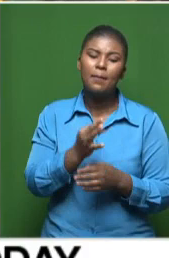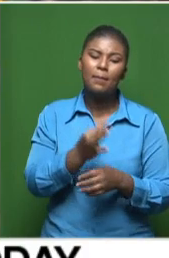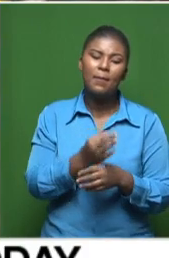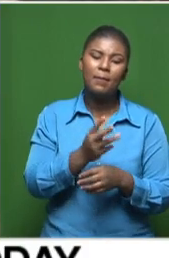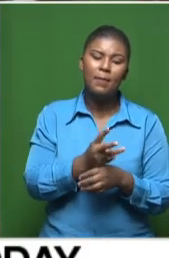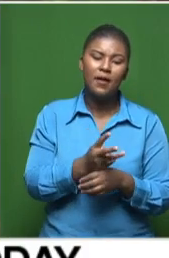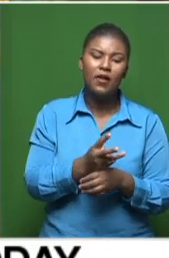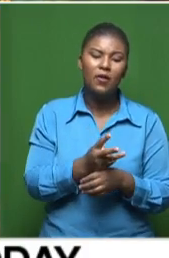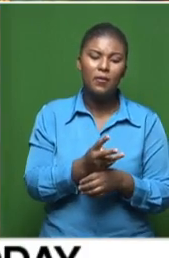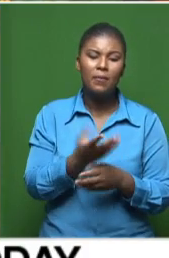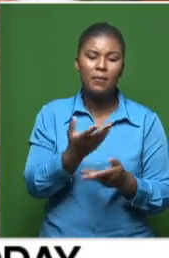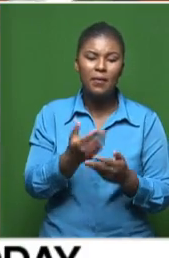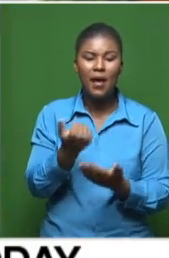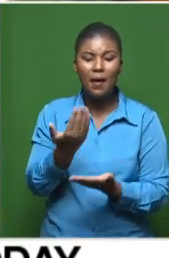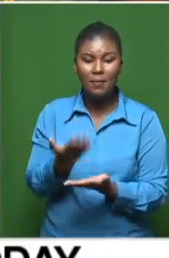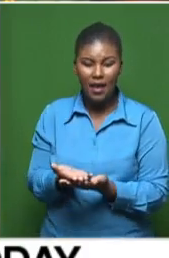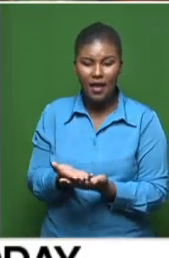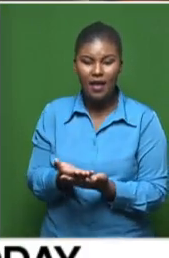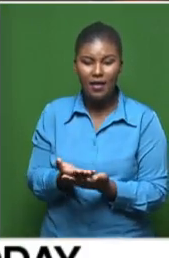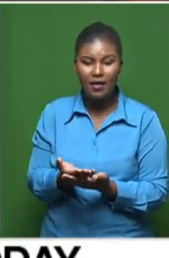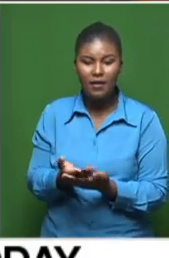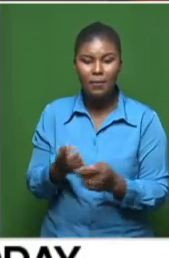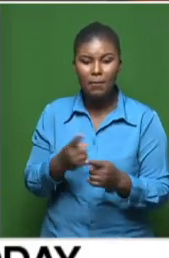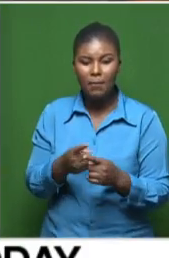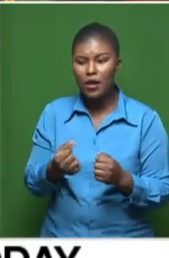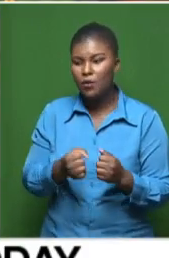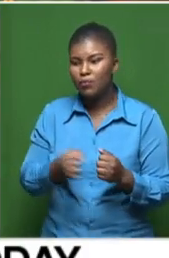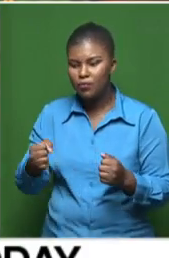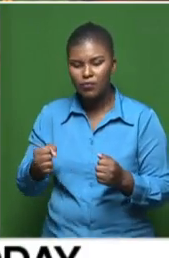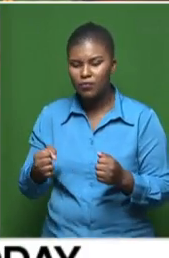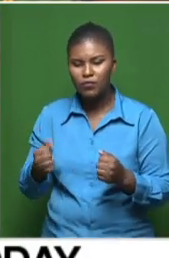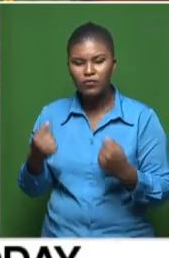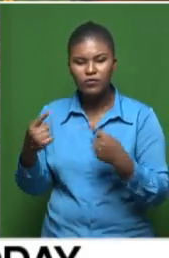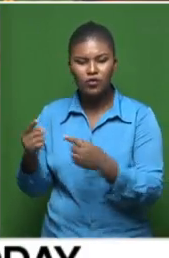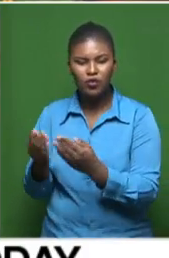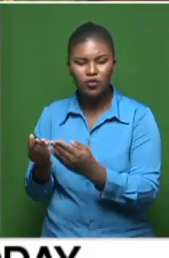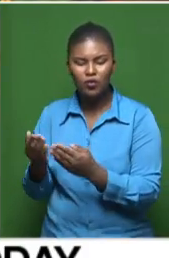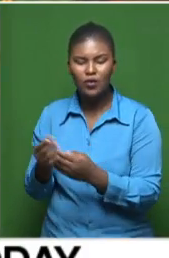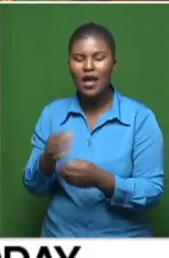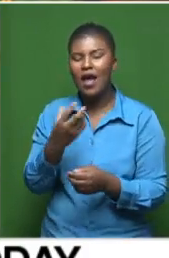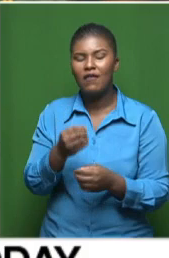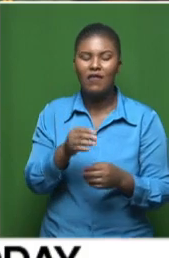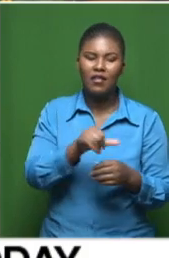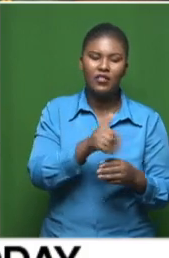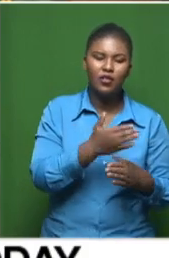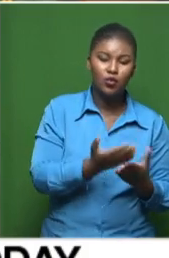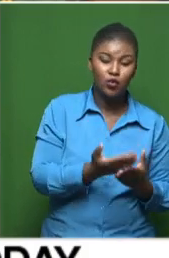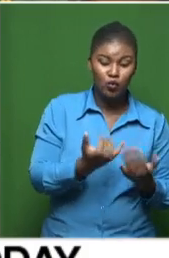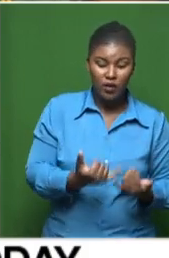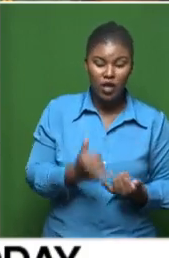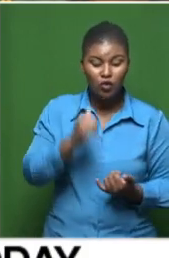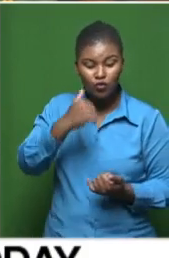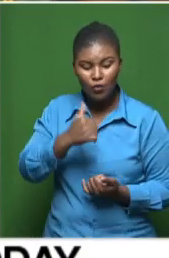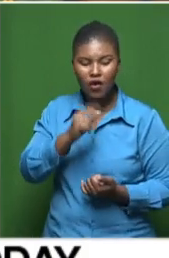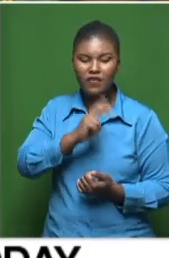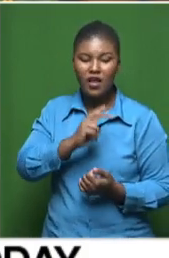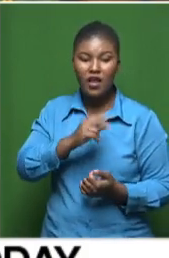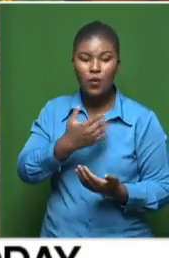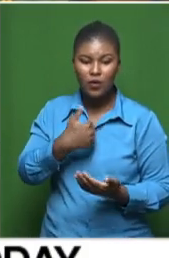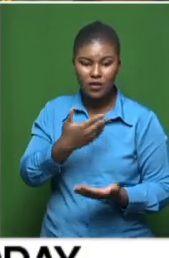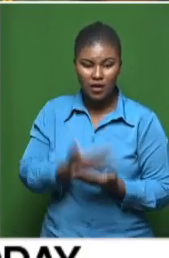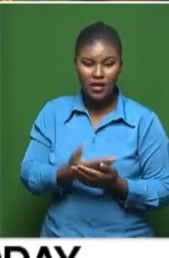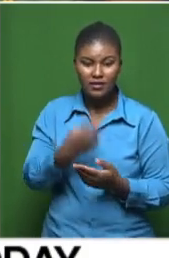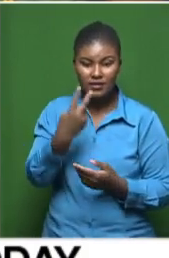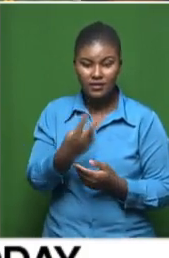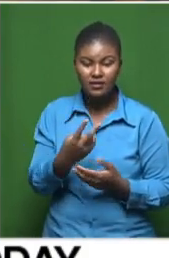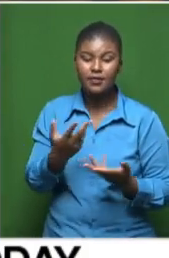apply, you admit, and then they don't turn up. they had another alternative. So between today, tomorrow, and Friday, we'll be able to see where there are